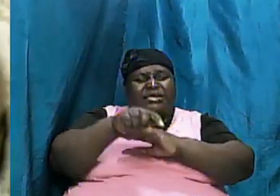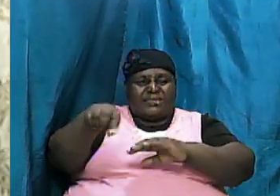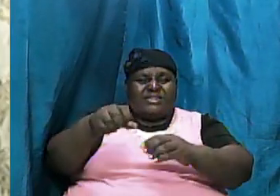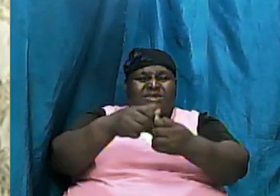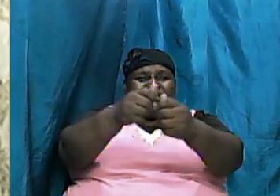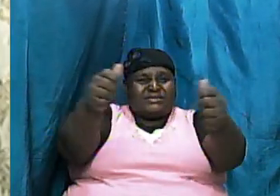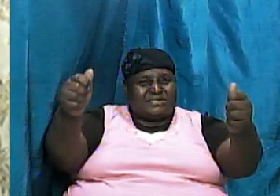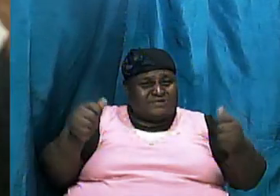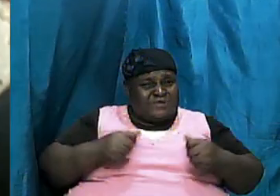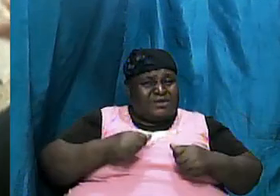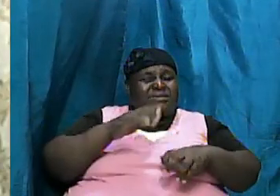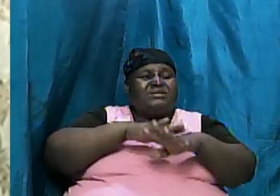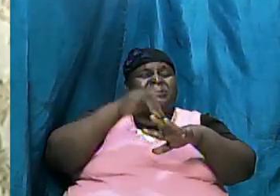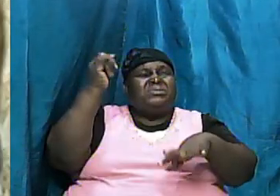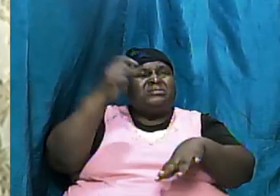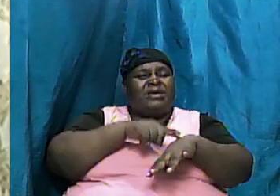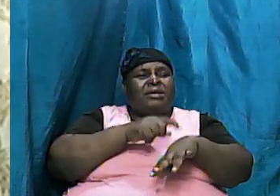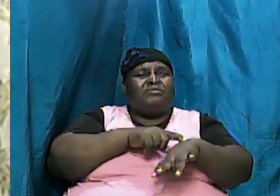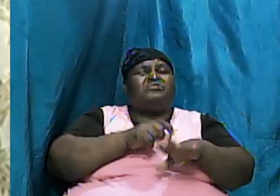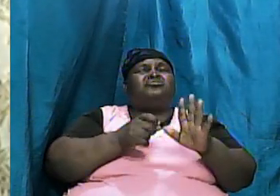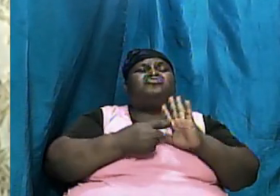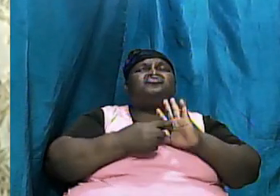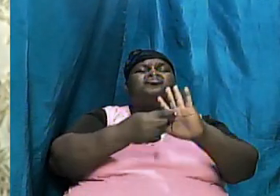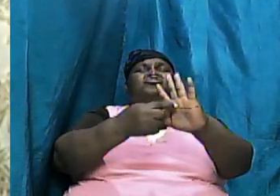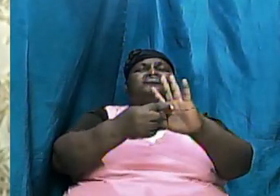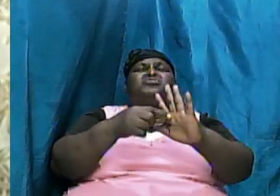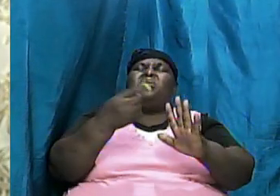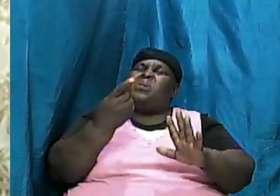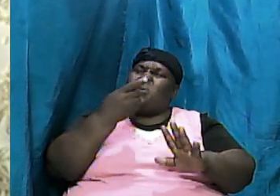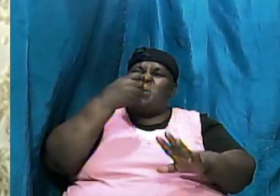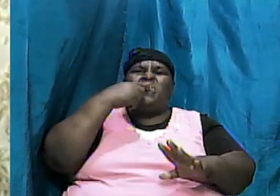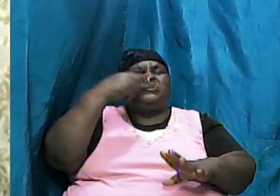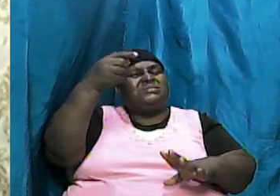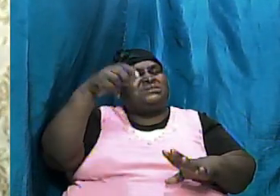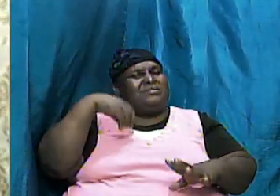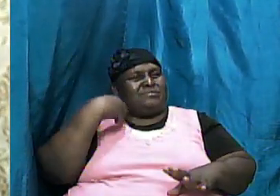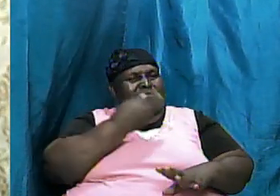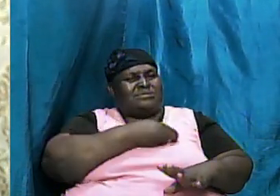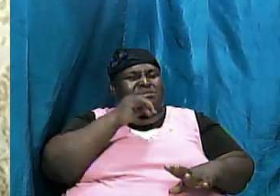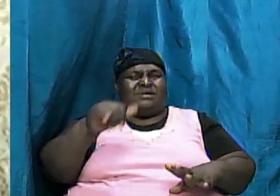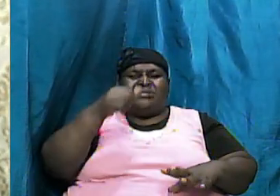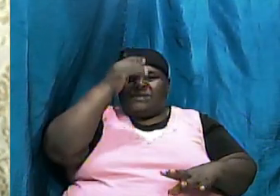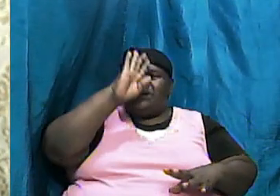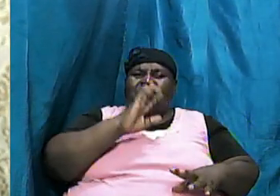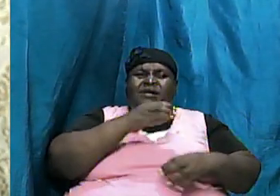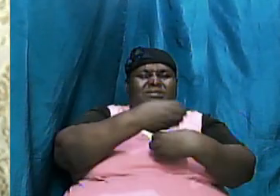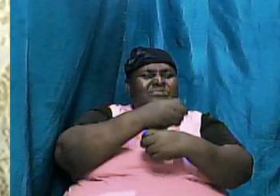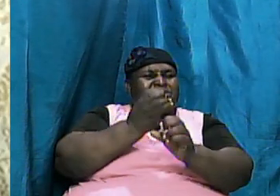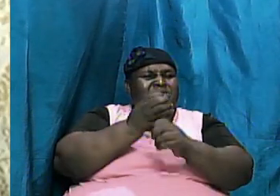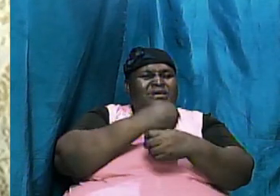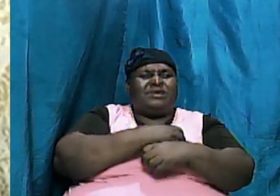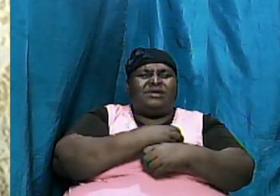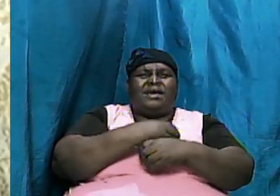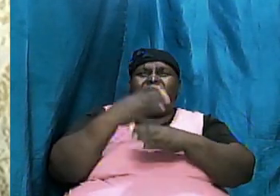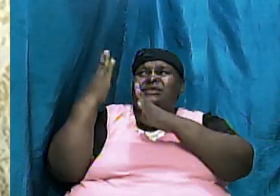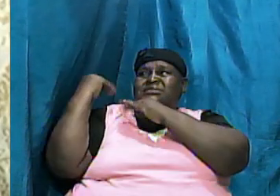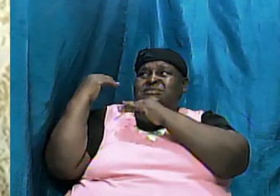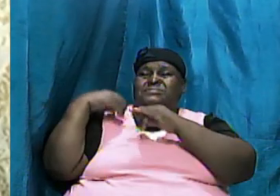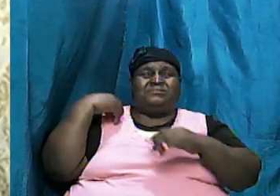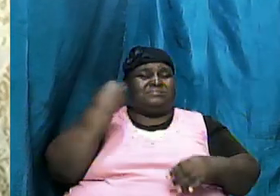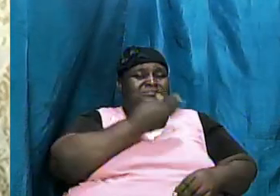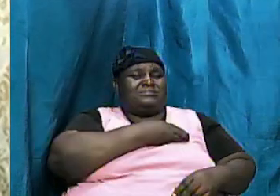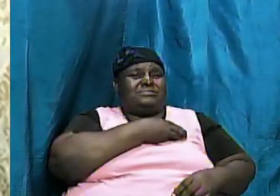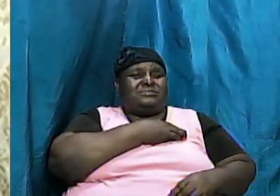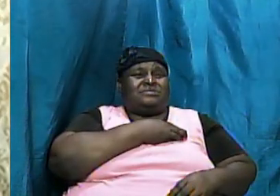show up and only tell us that God created and expects us to accept it but can